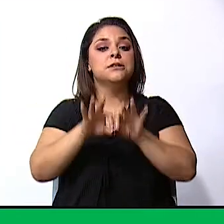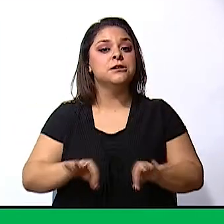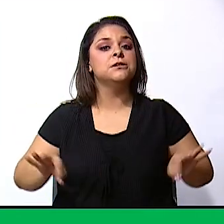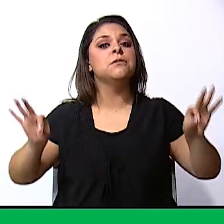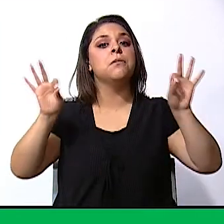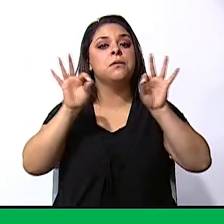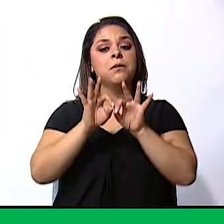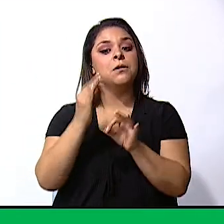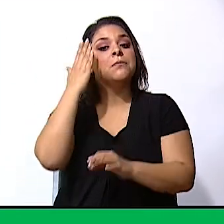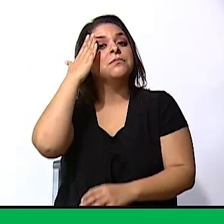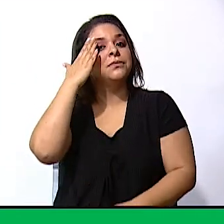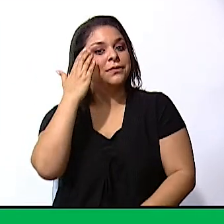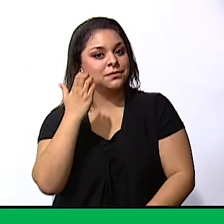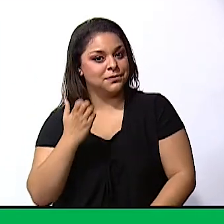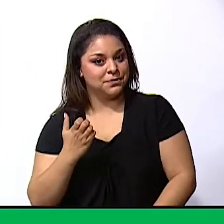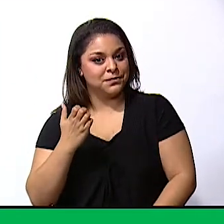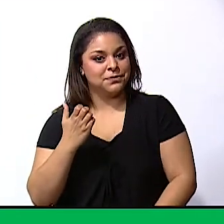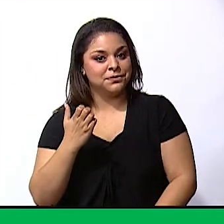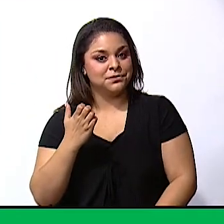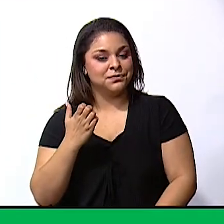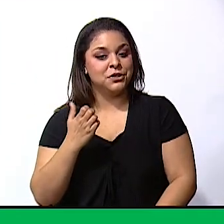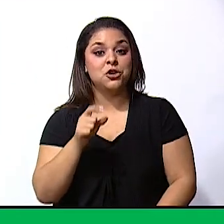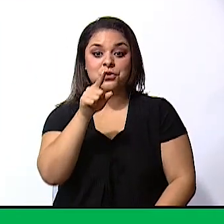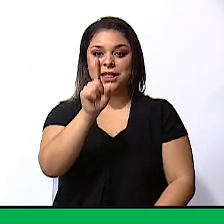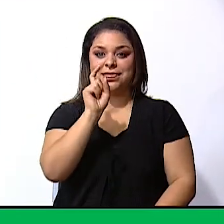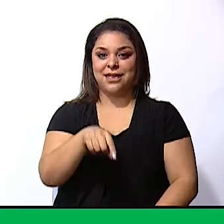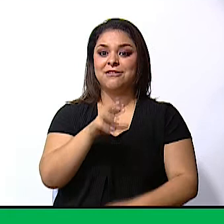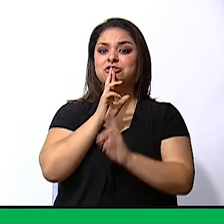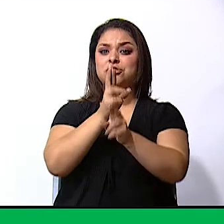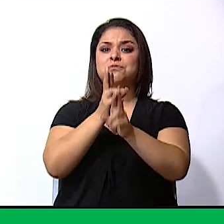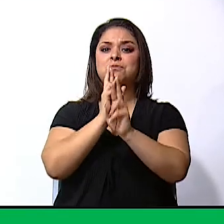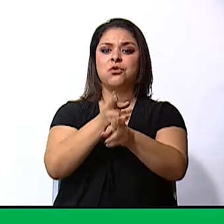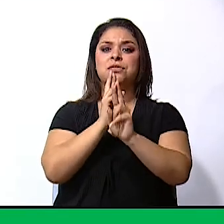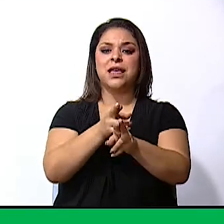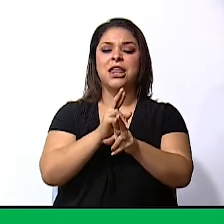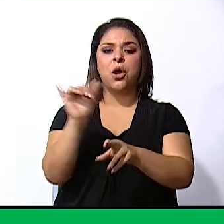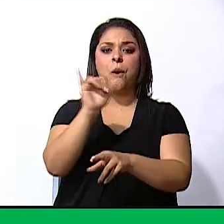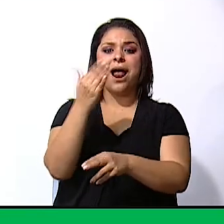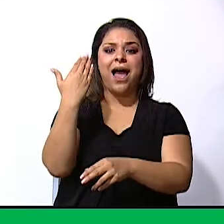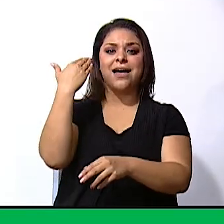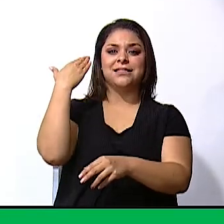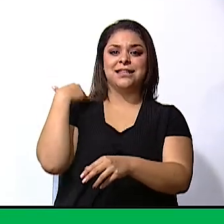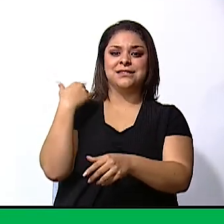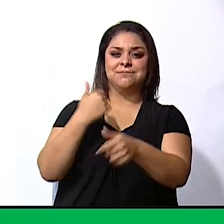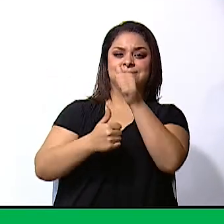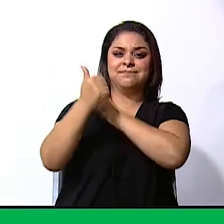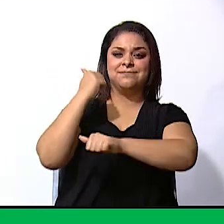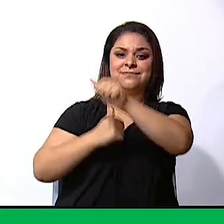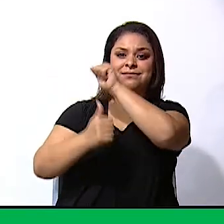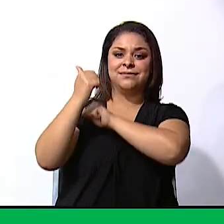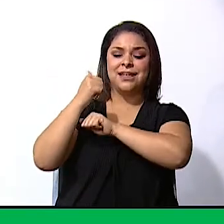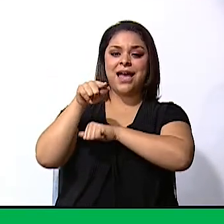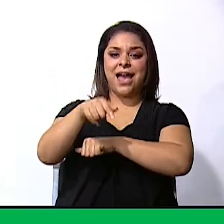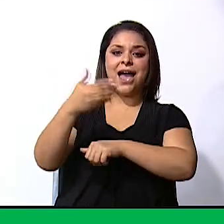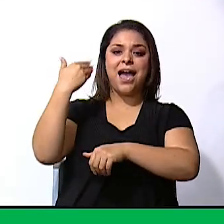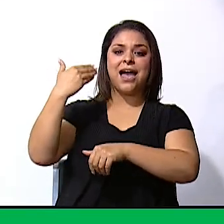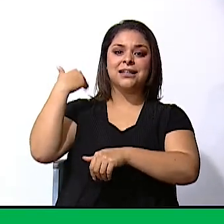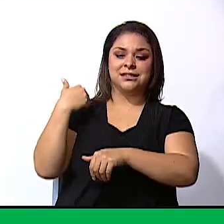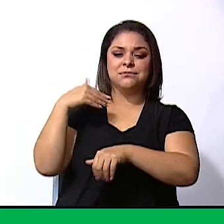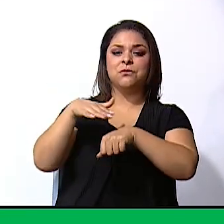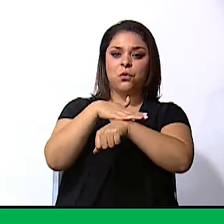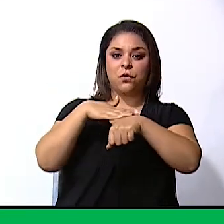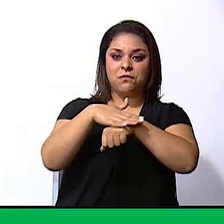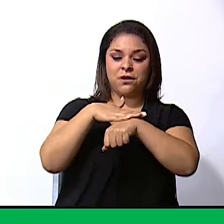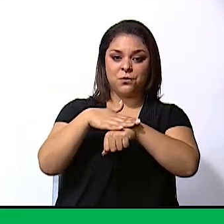because and you have to let's go to the previous one devolvámonos a la anterior por favor